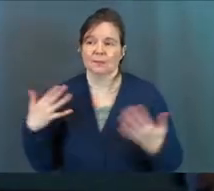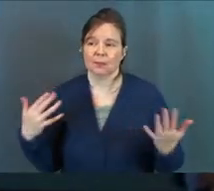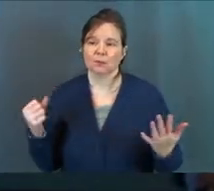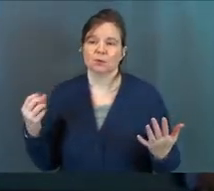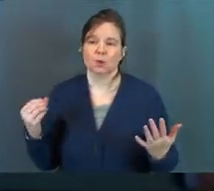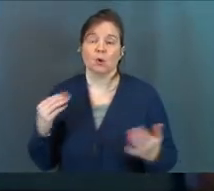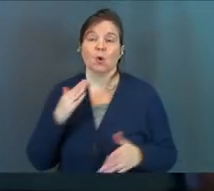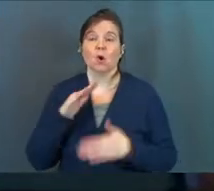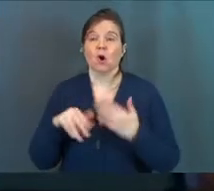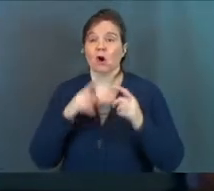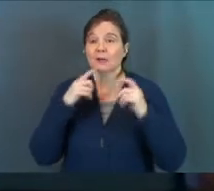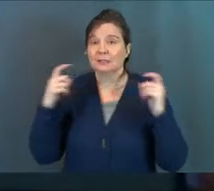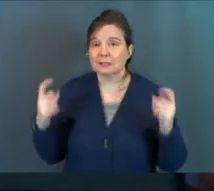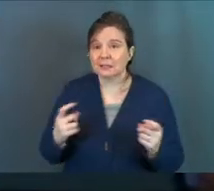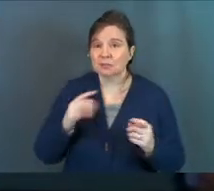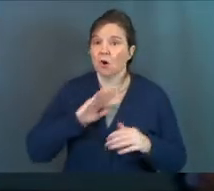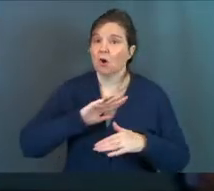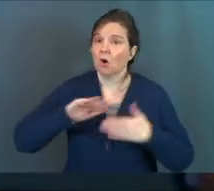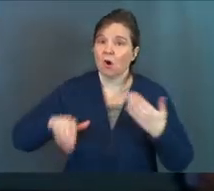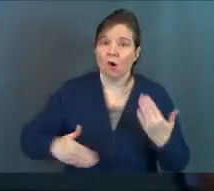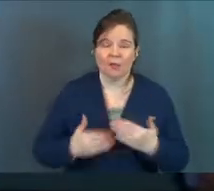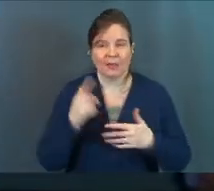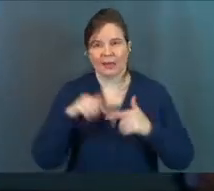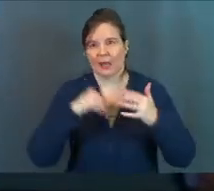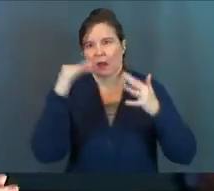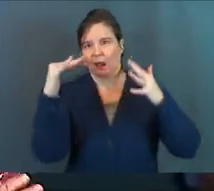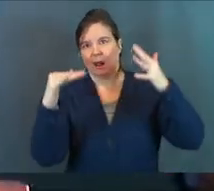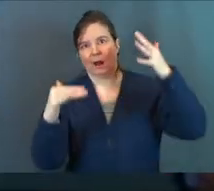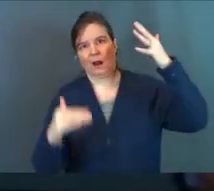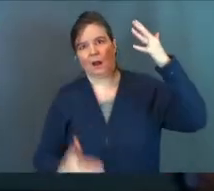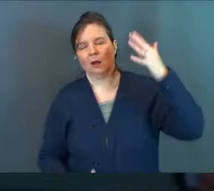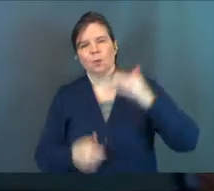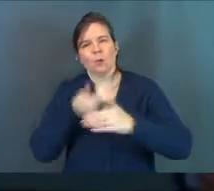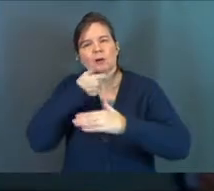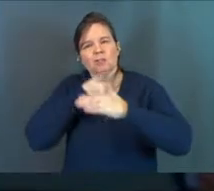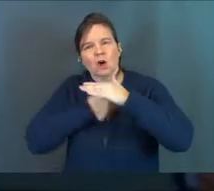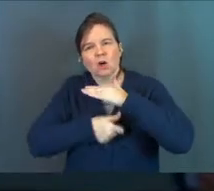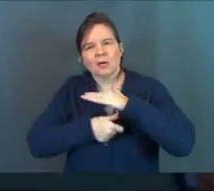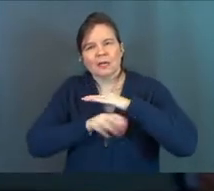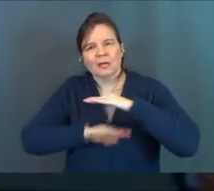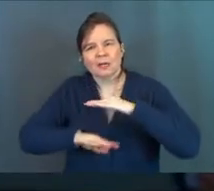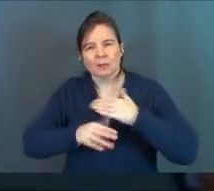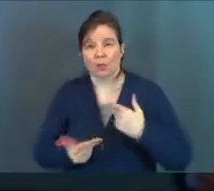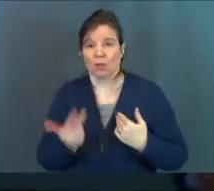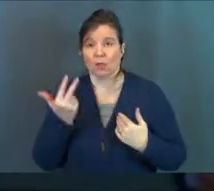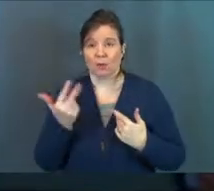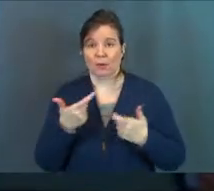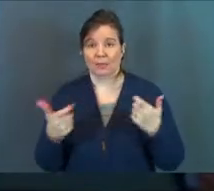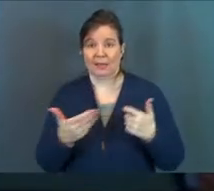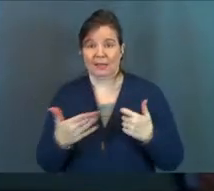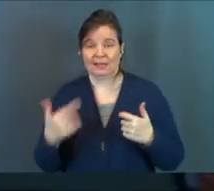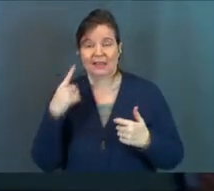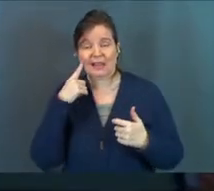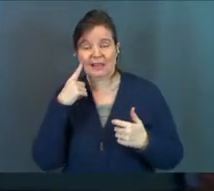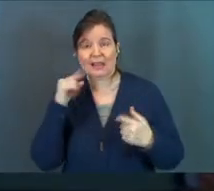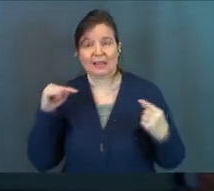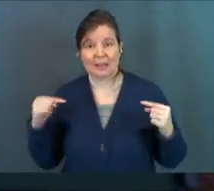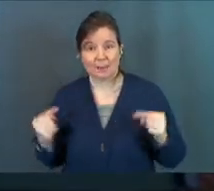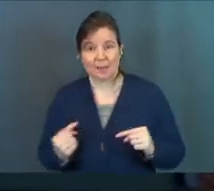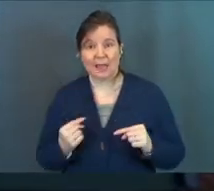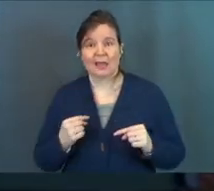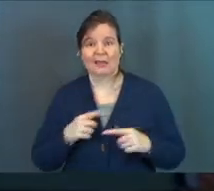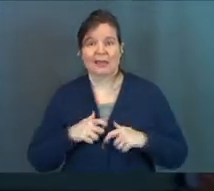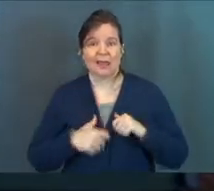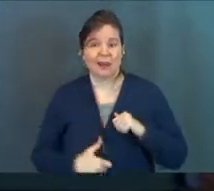So all the sins, all of them, I can't list them all out. What's underneath all of them? Can I give you three big things that I think that the pain,